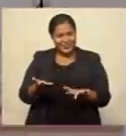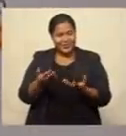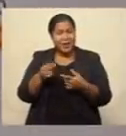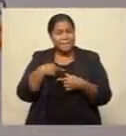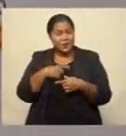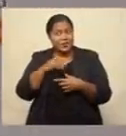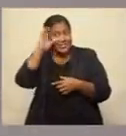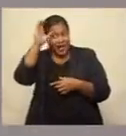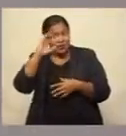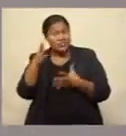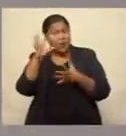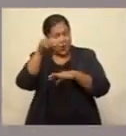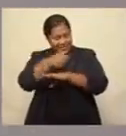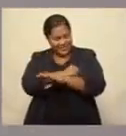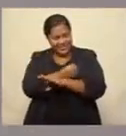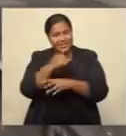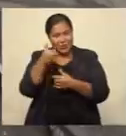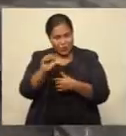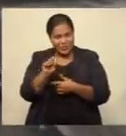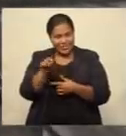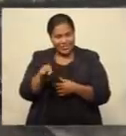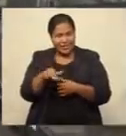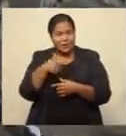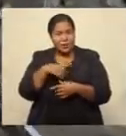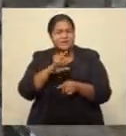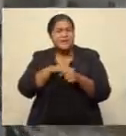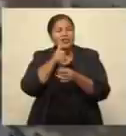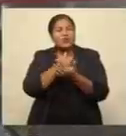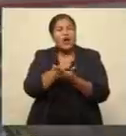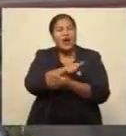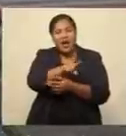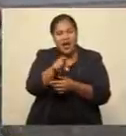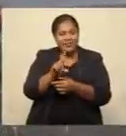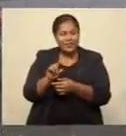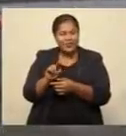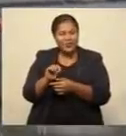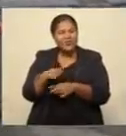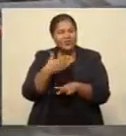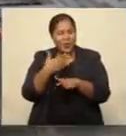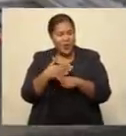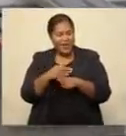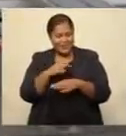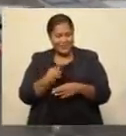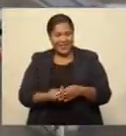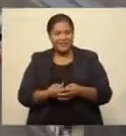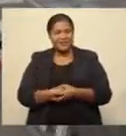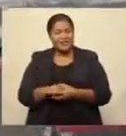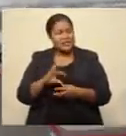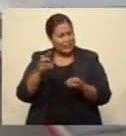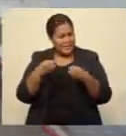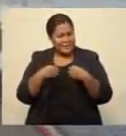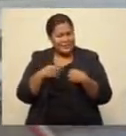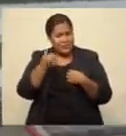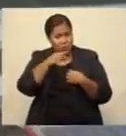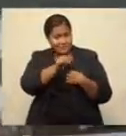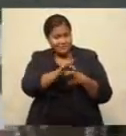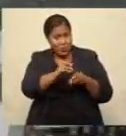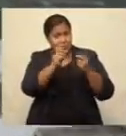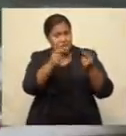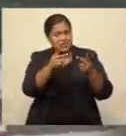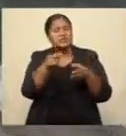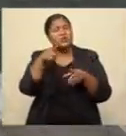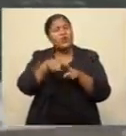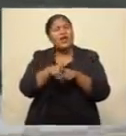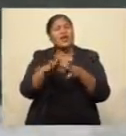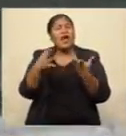everybody ensures that they're able to do a bit of hold themselves. Some businesses are using this opportunity to learn